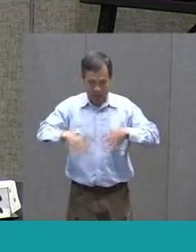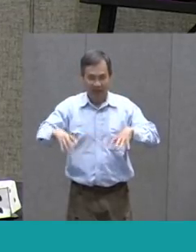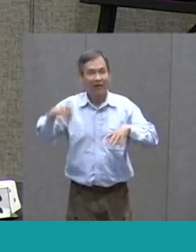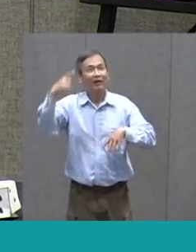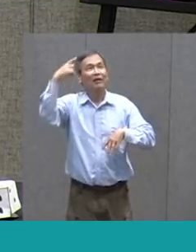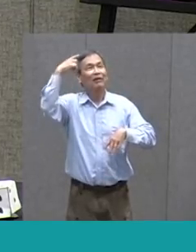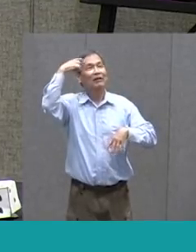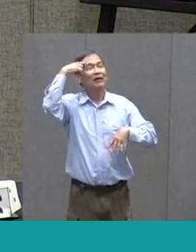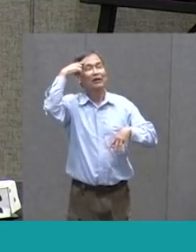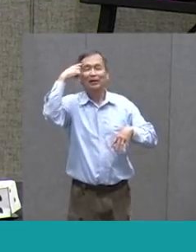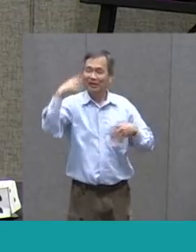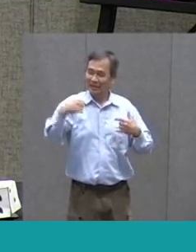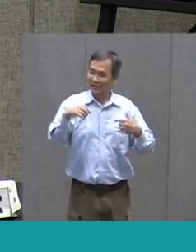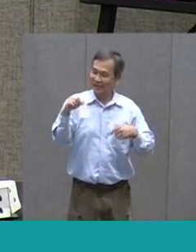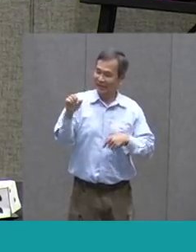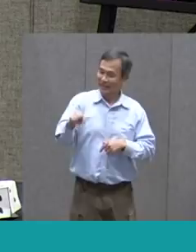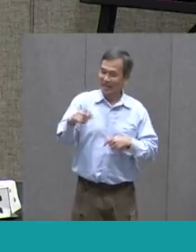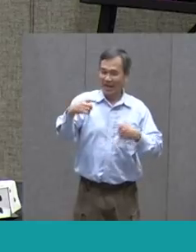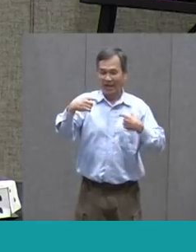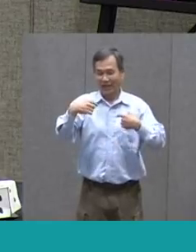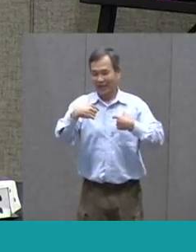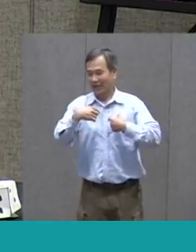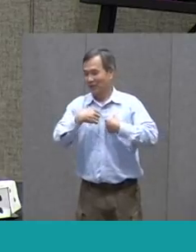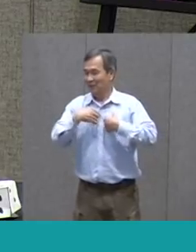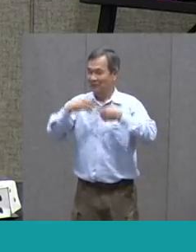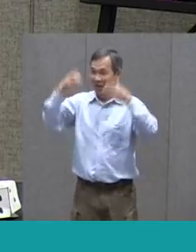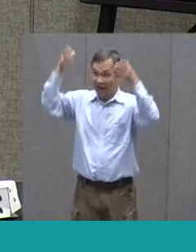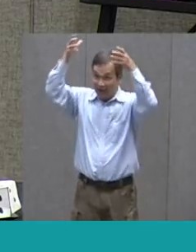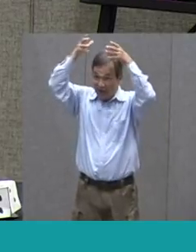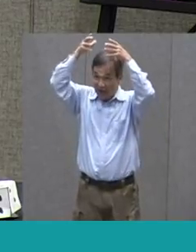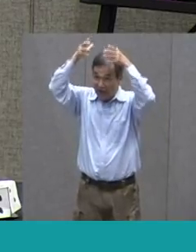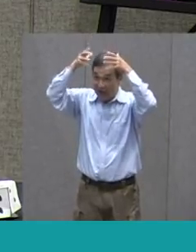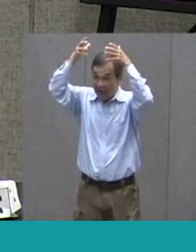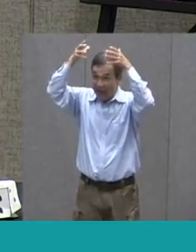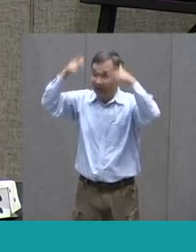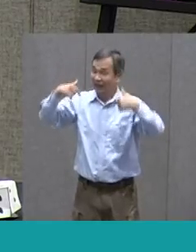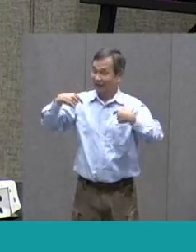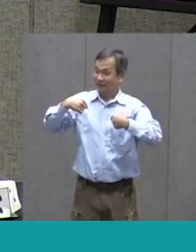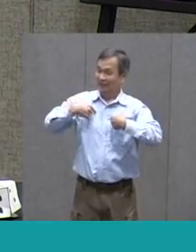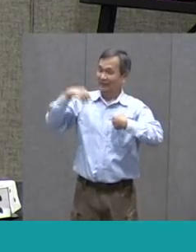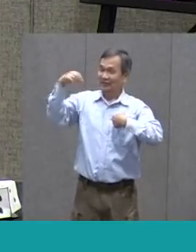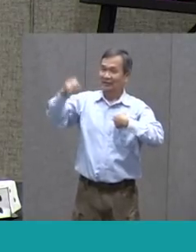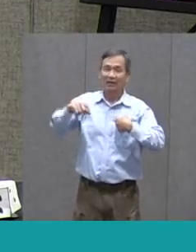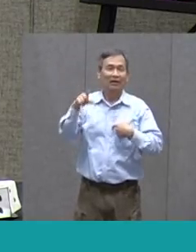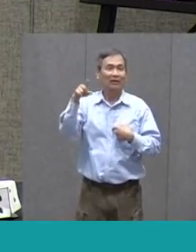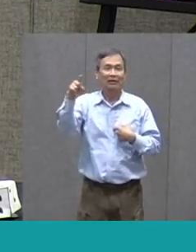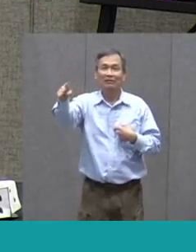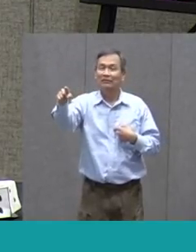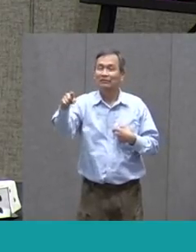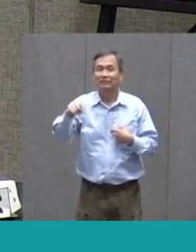only of her crested head Poor foolish thing at last